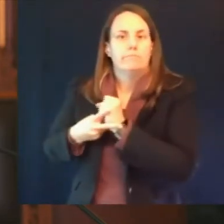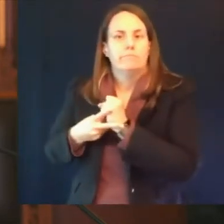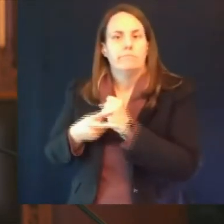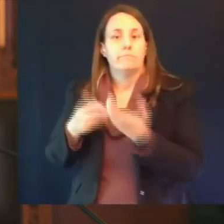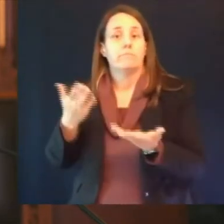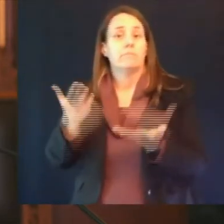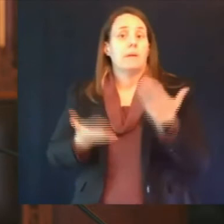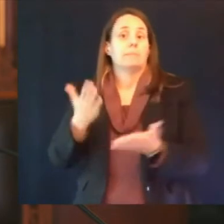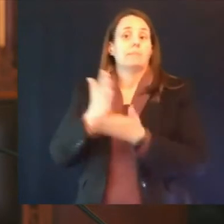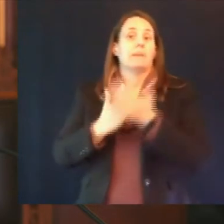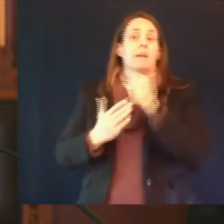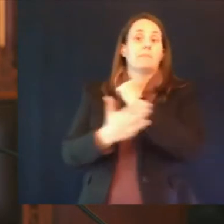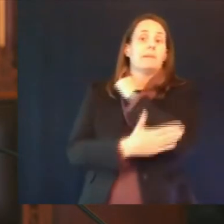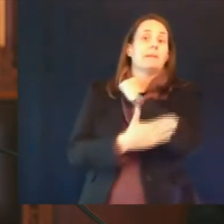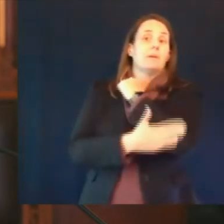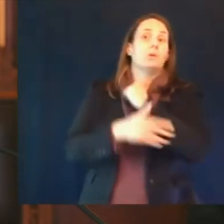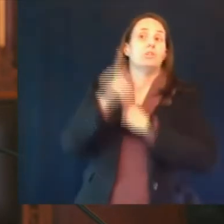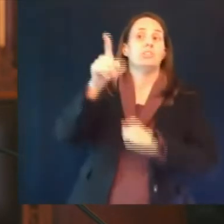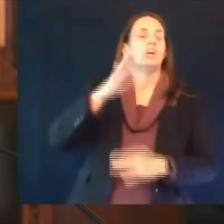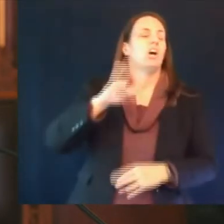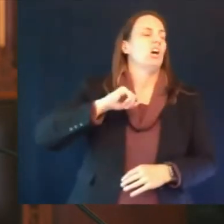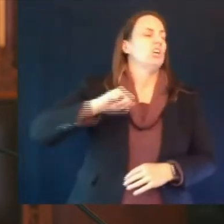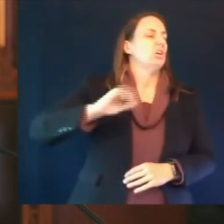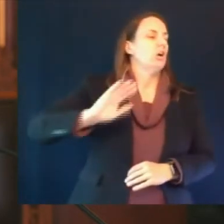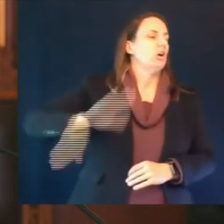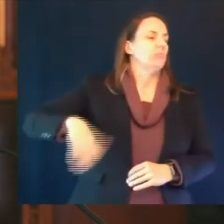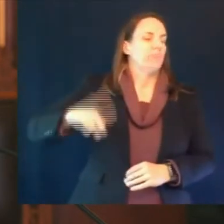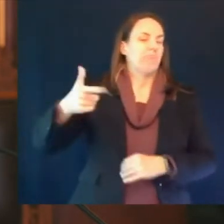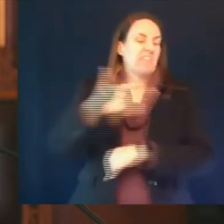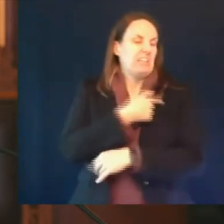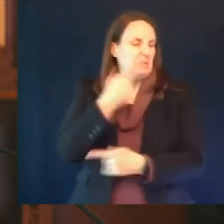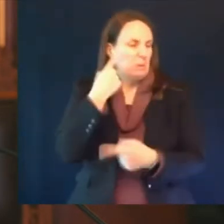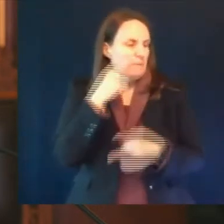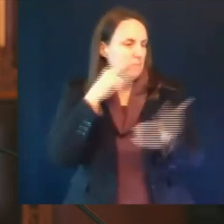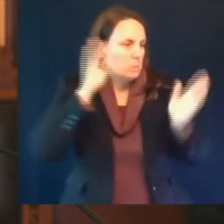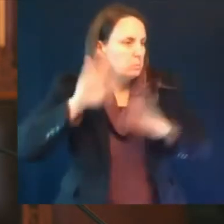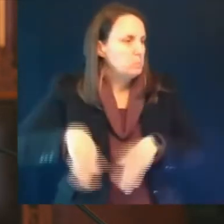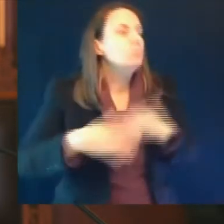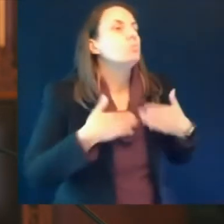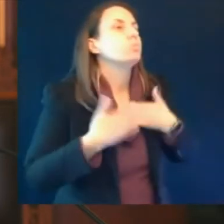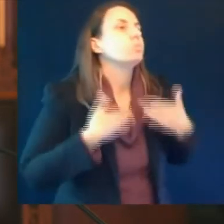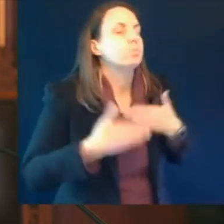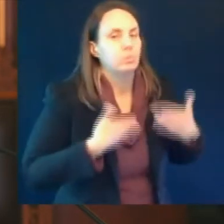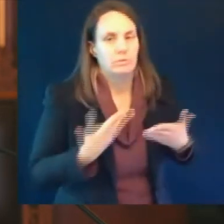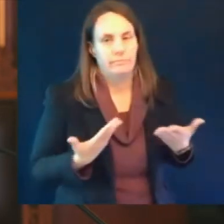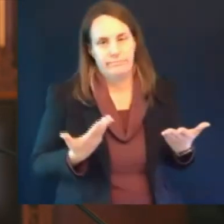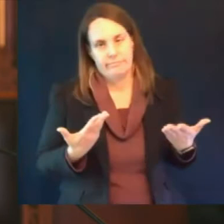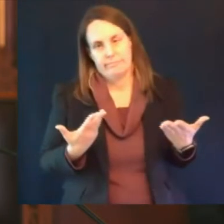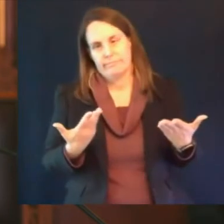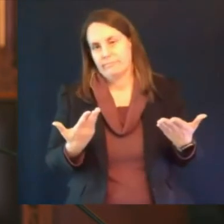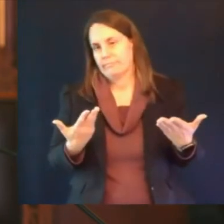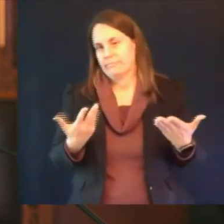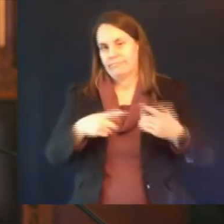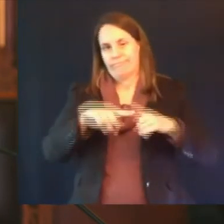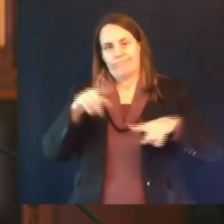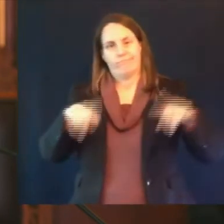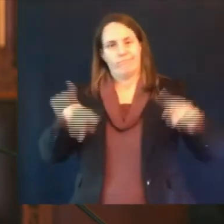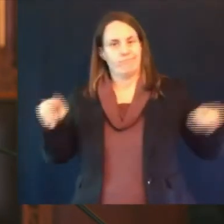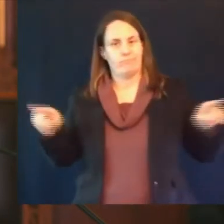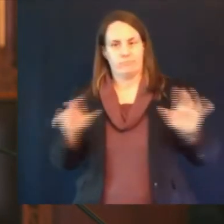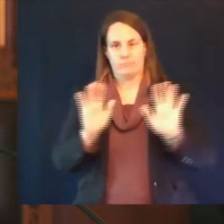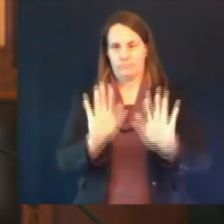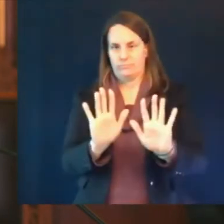is emerging in the state about places that have higher levels of coverage with our annual flu